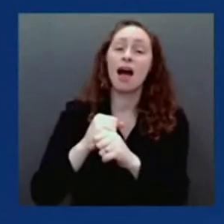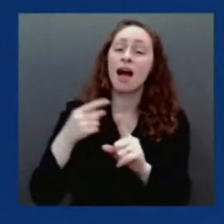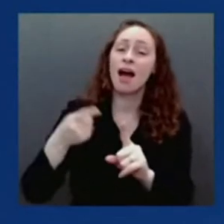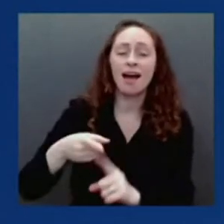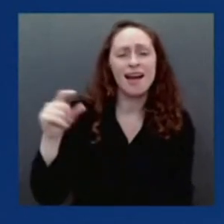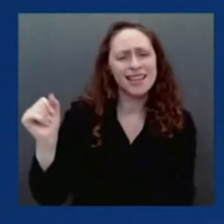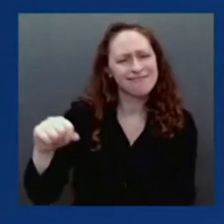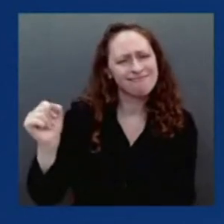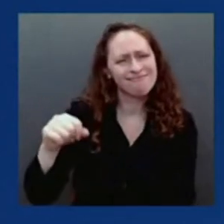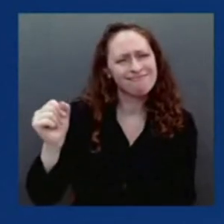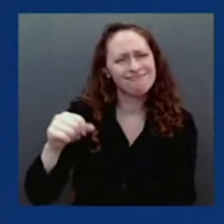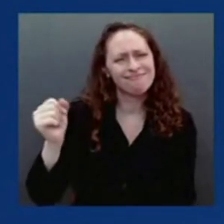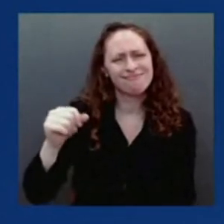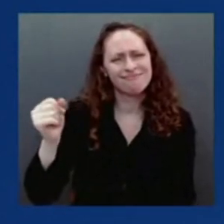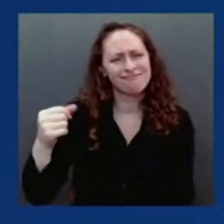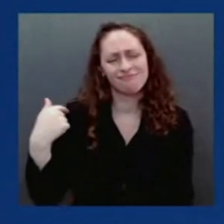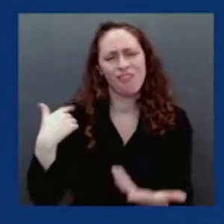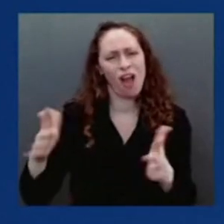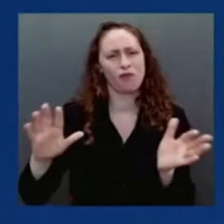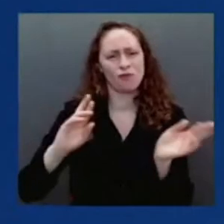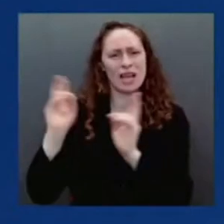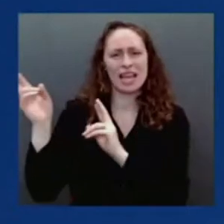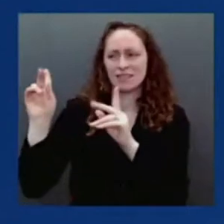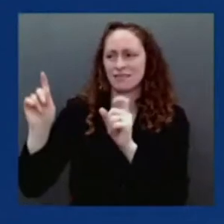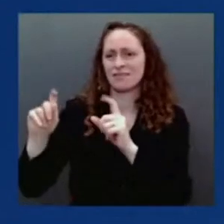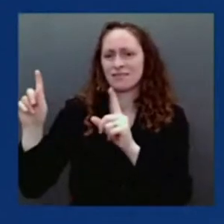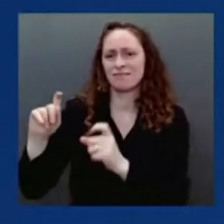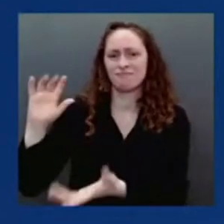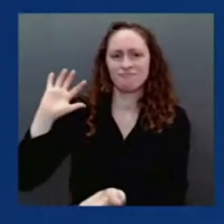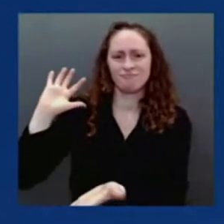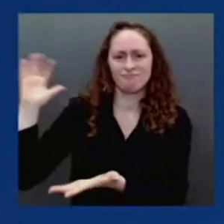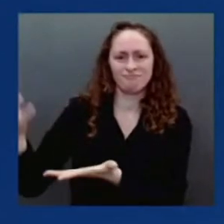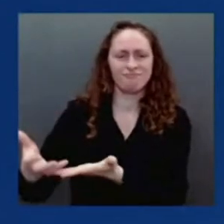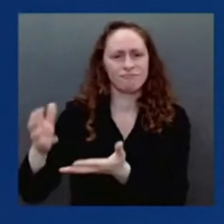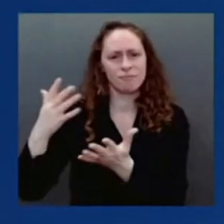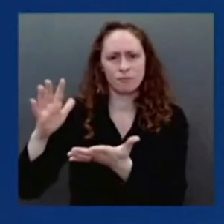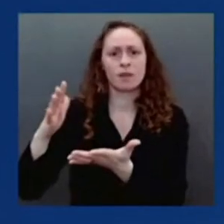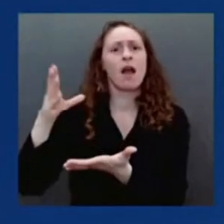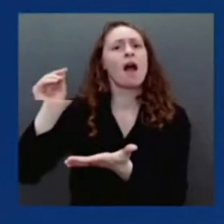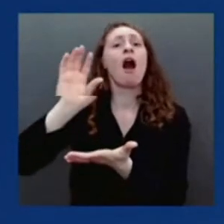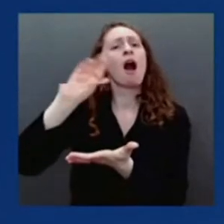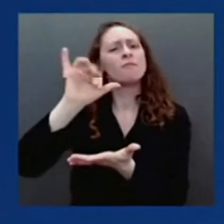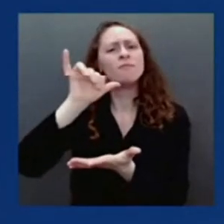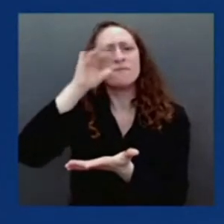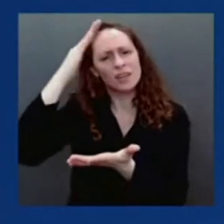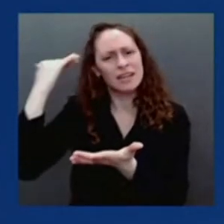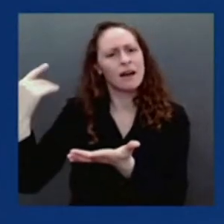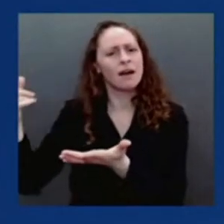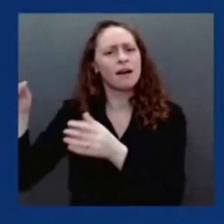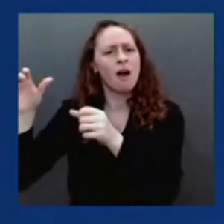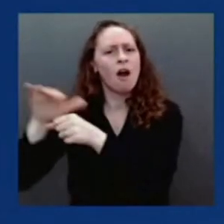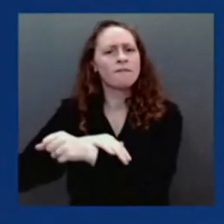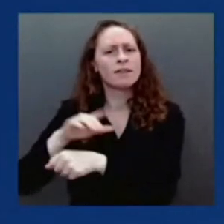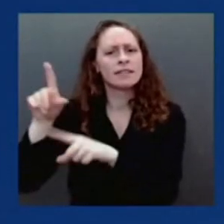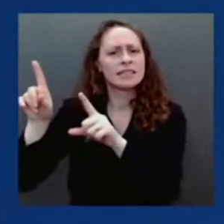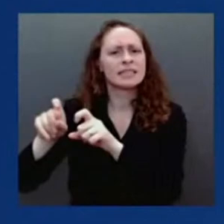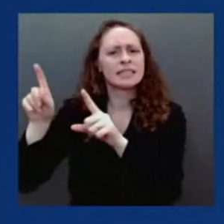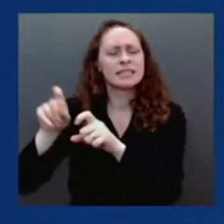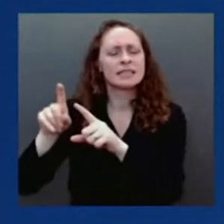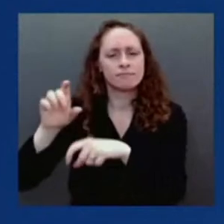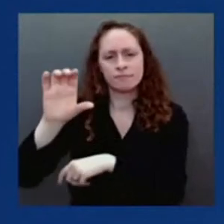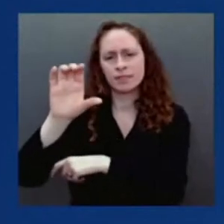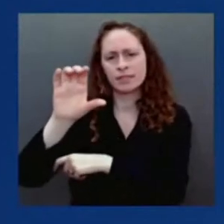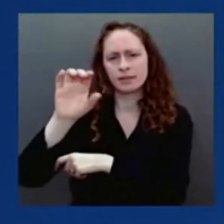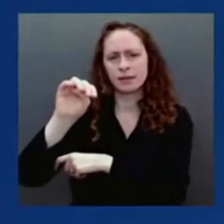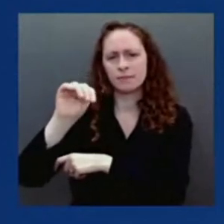places for Medicare beneficiaries to get tested. And CMS is exploring the best way to provide more testing options to Medicare